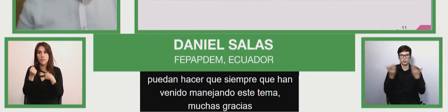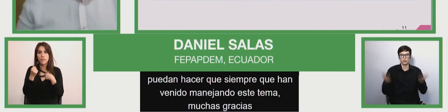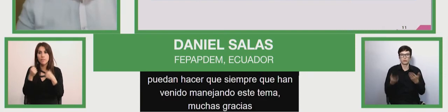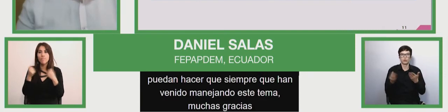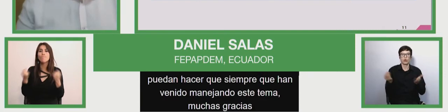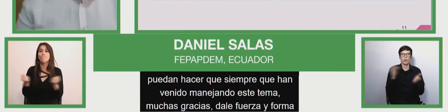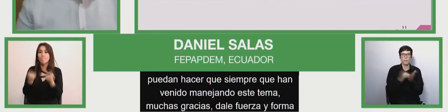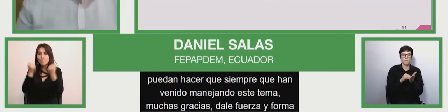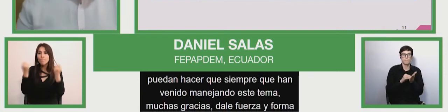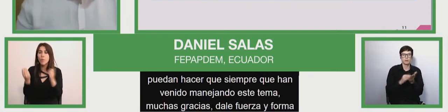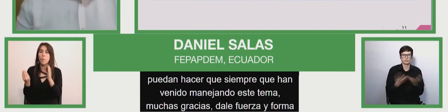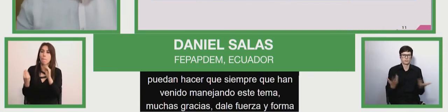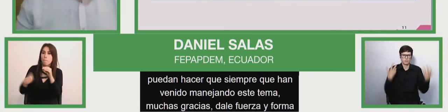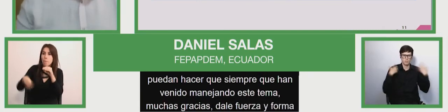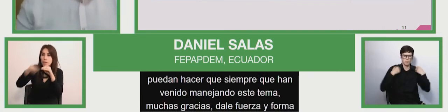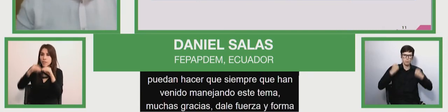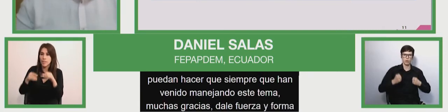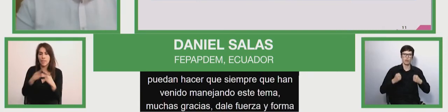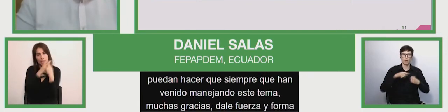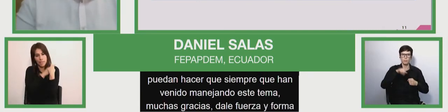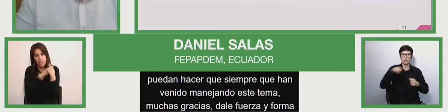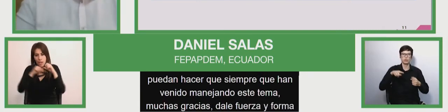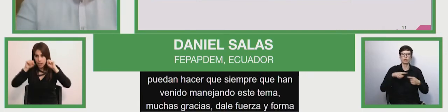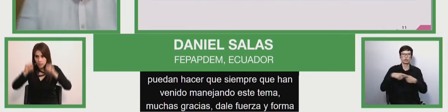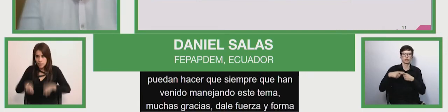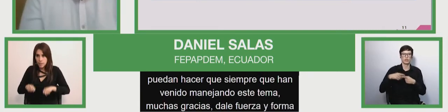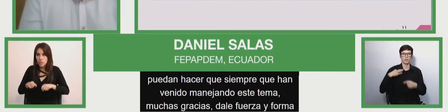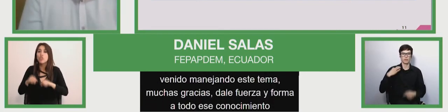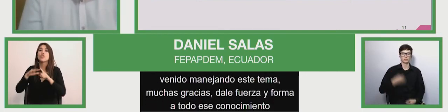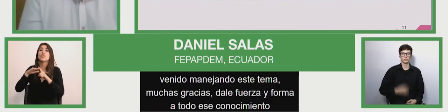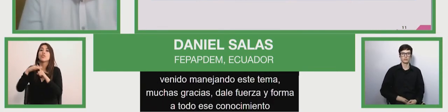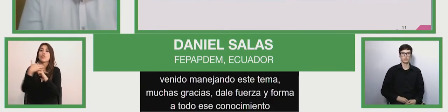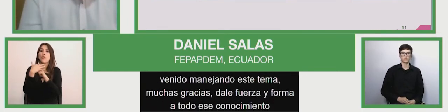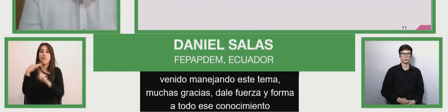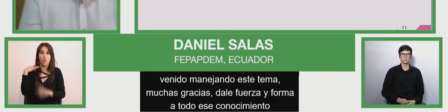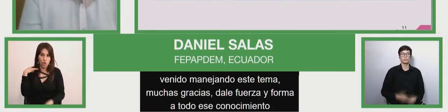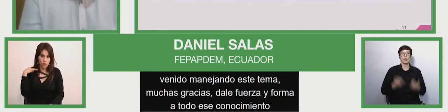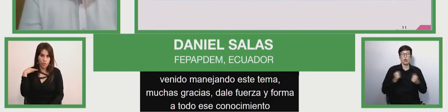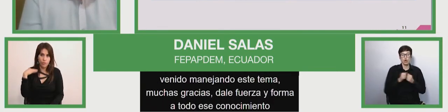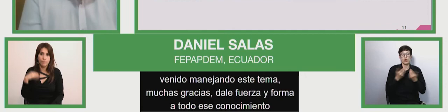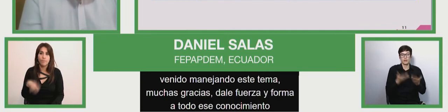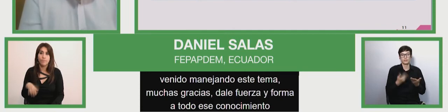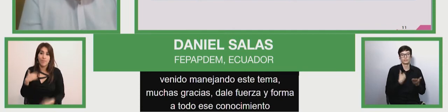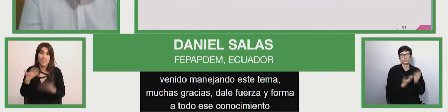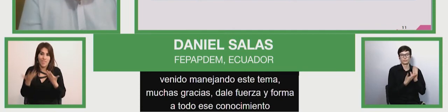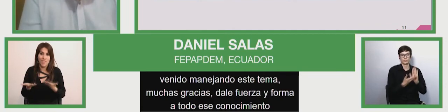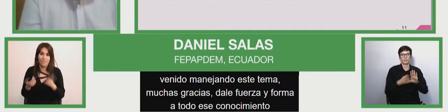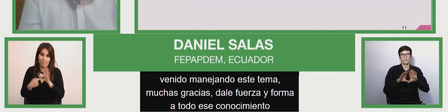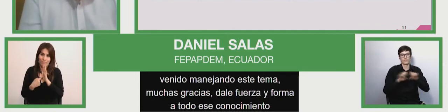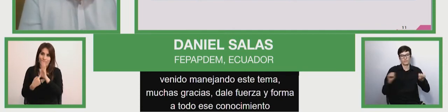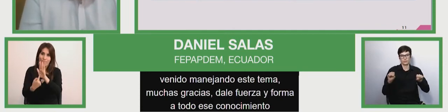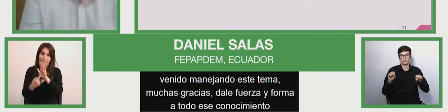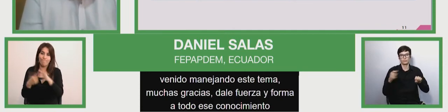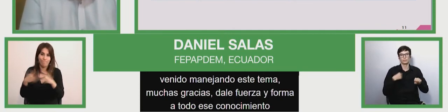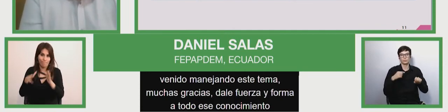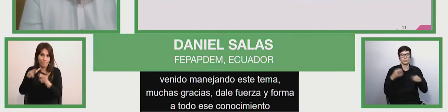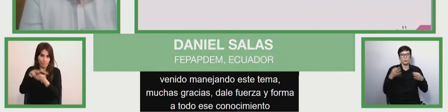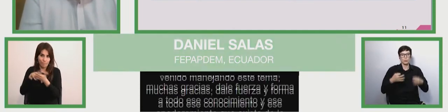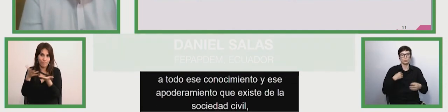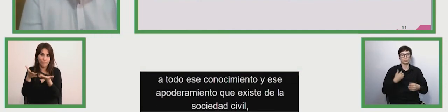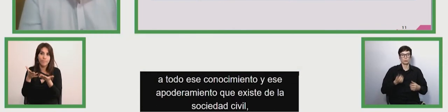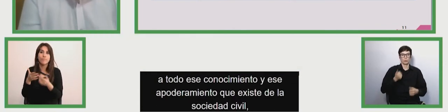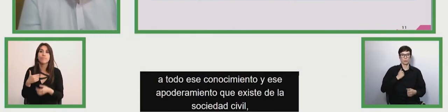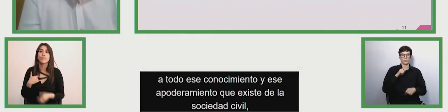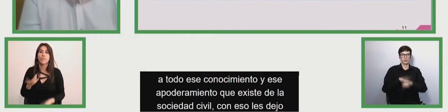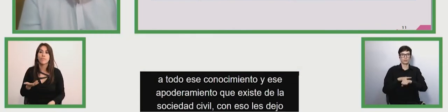and to that empowerment that which already is existing within civil society i leave that maybe i i'm just in